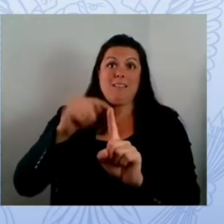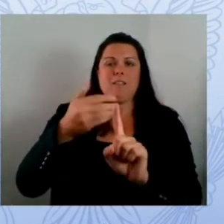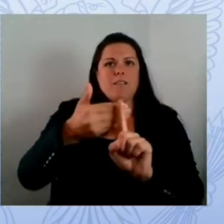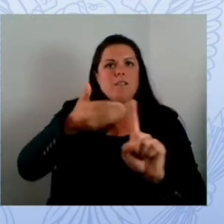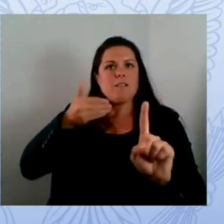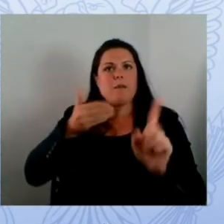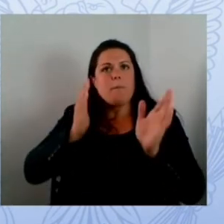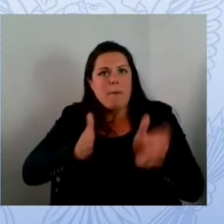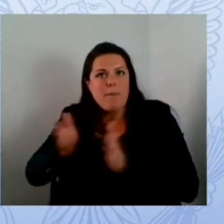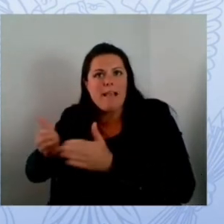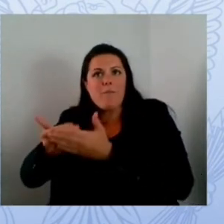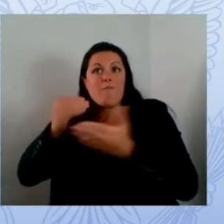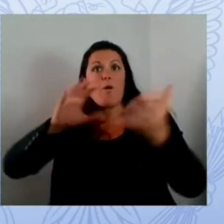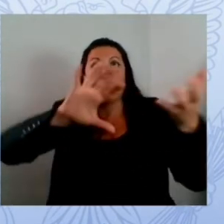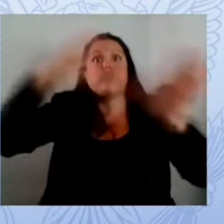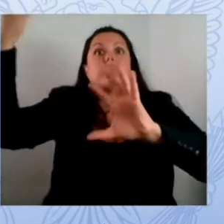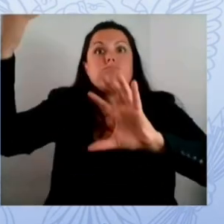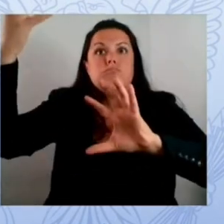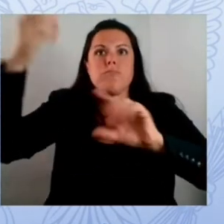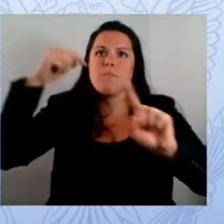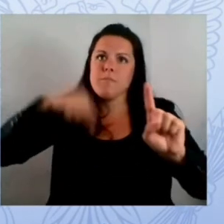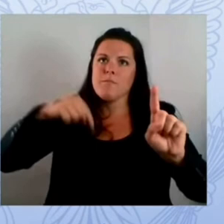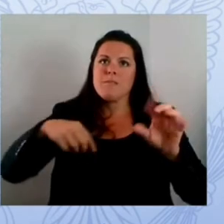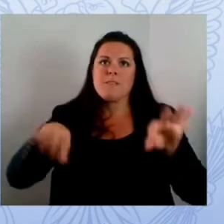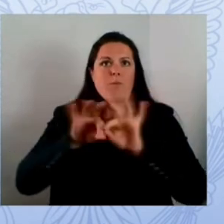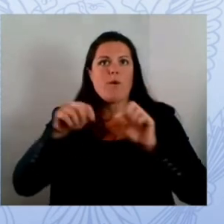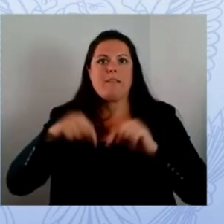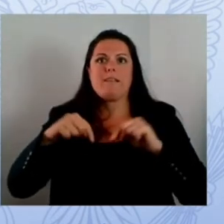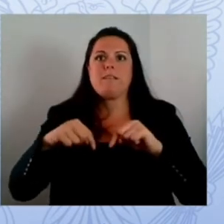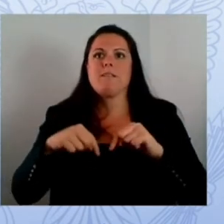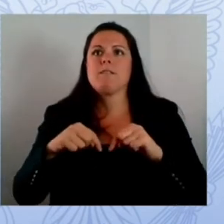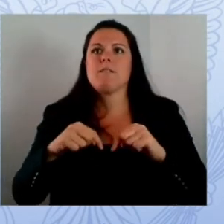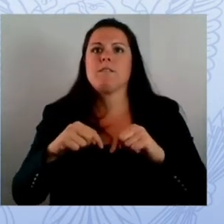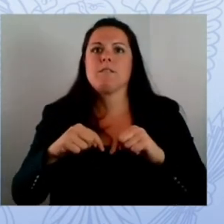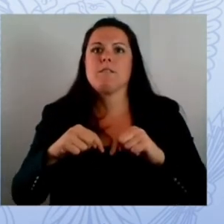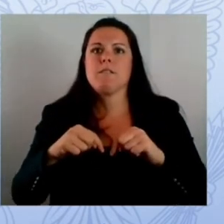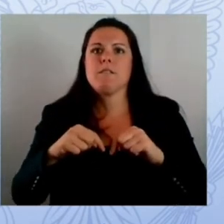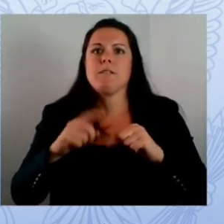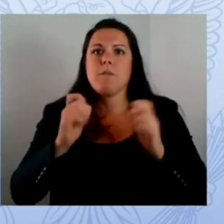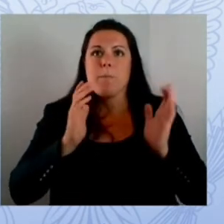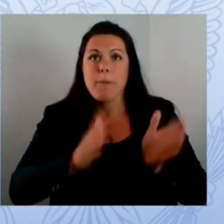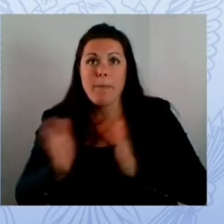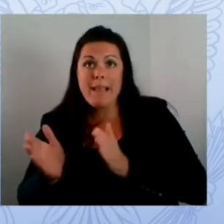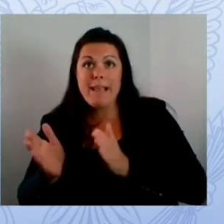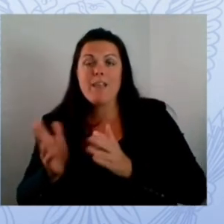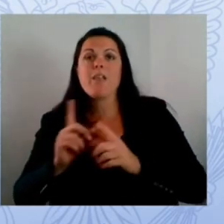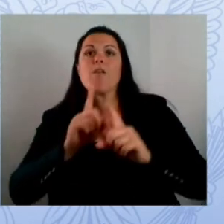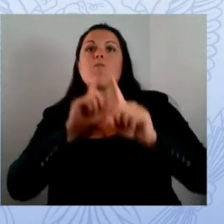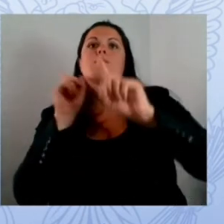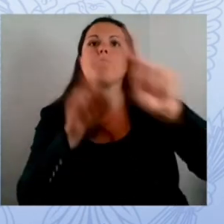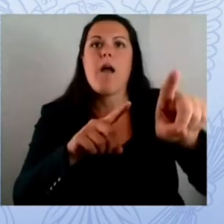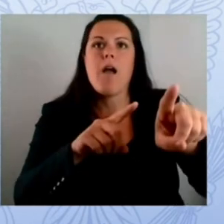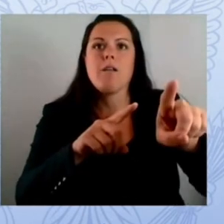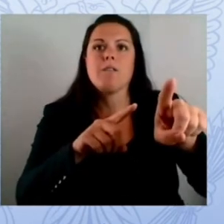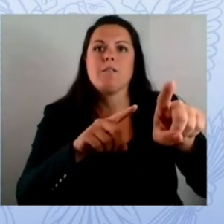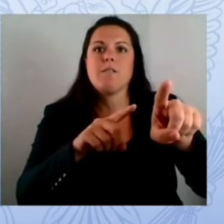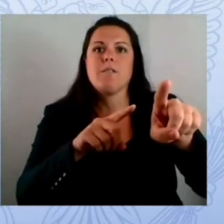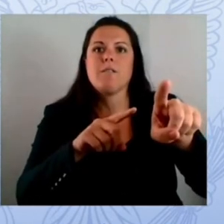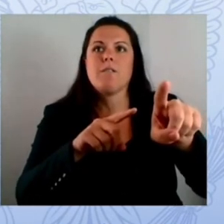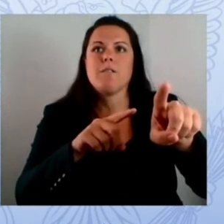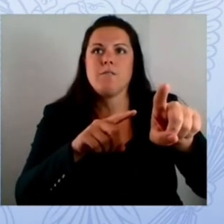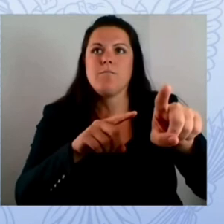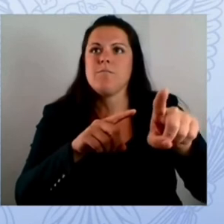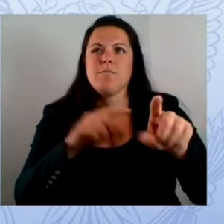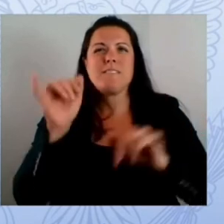emergency drills we need cyber drills plan for this you know what to do and if you don't we'll help you and you can put this plan in place